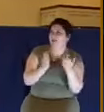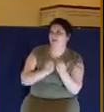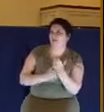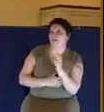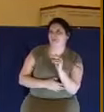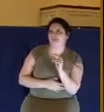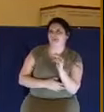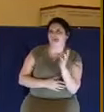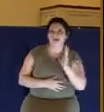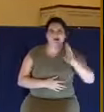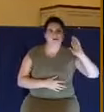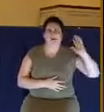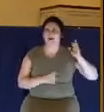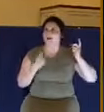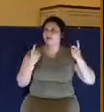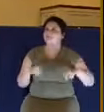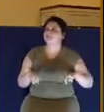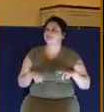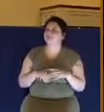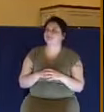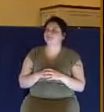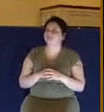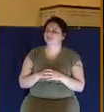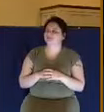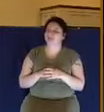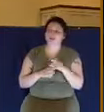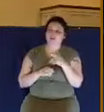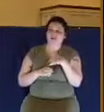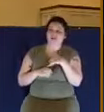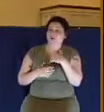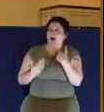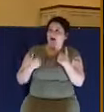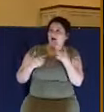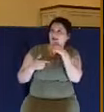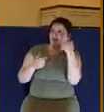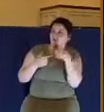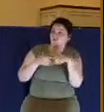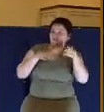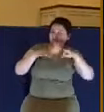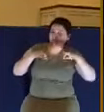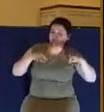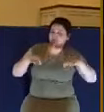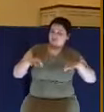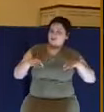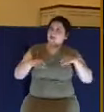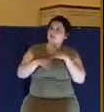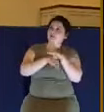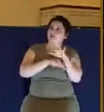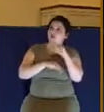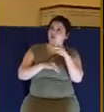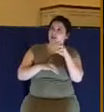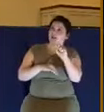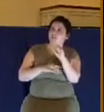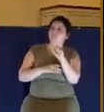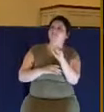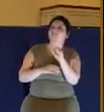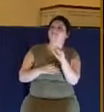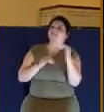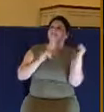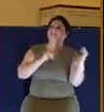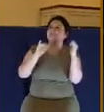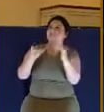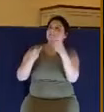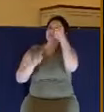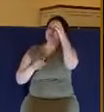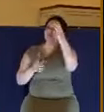the early church as well. And just as you had a word for them through your inspired writer and pastor, James, that word applies to